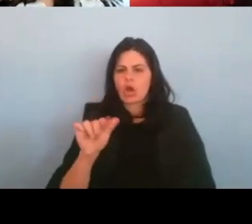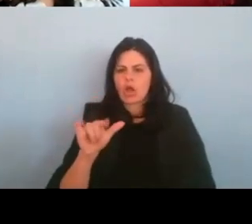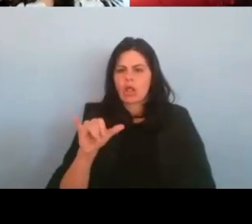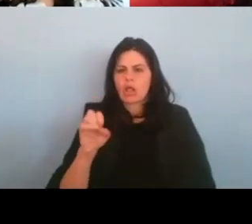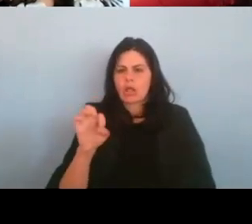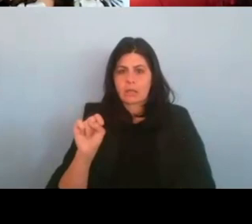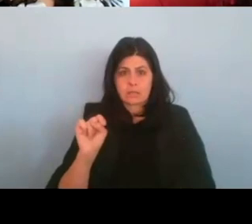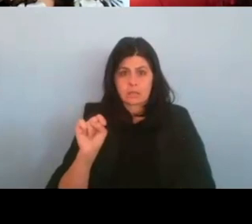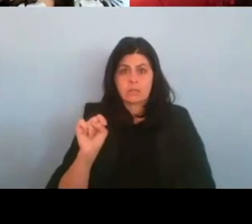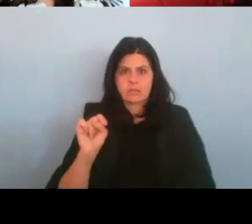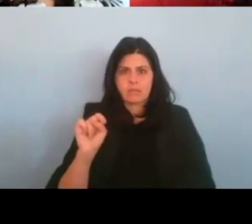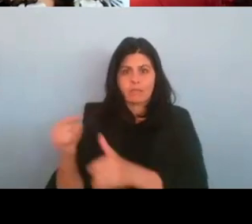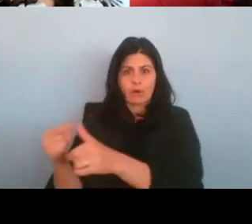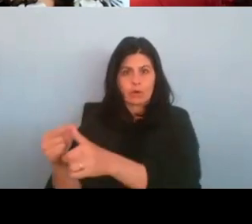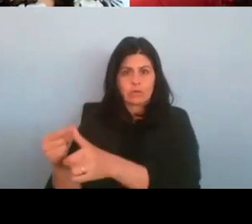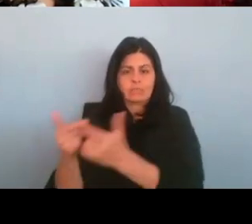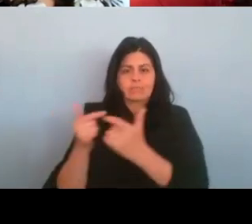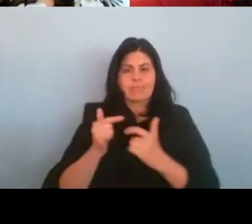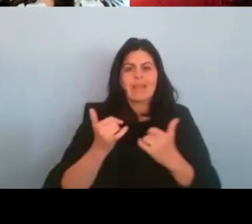trying to do is, um,